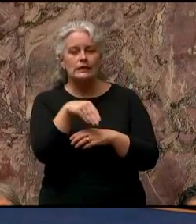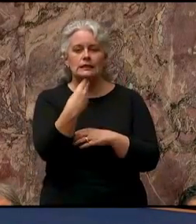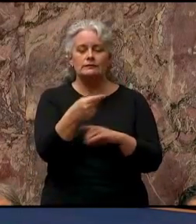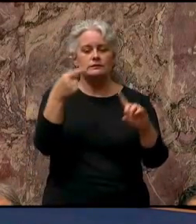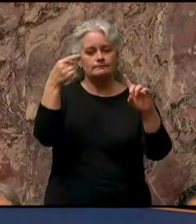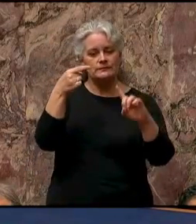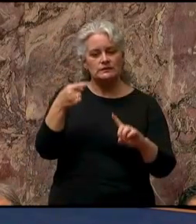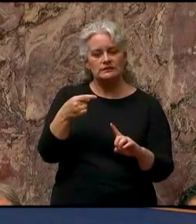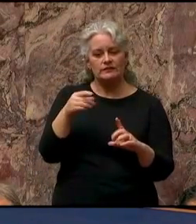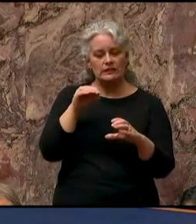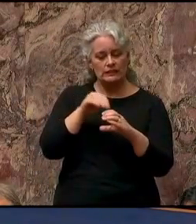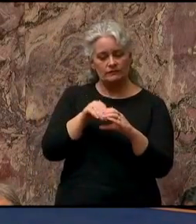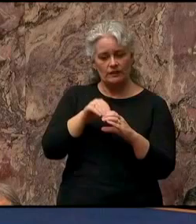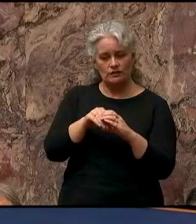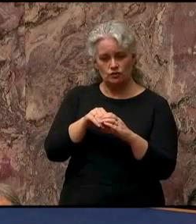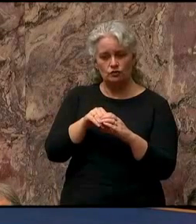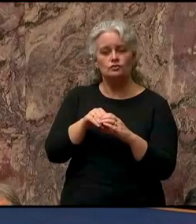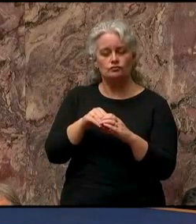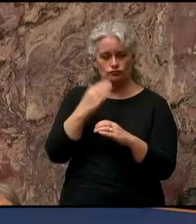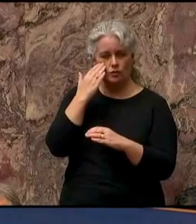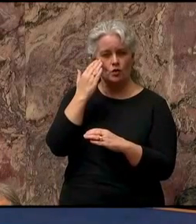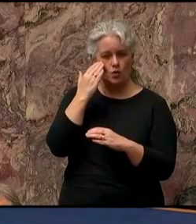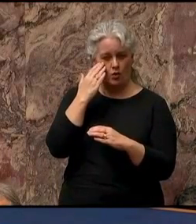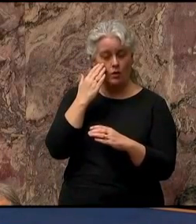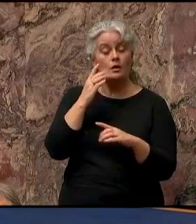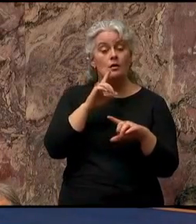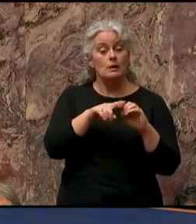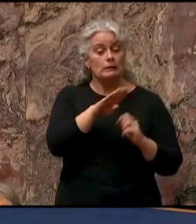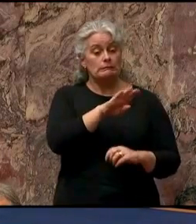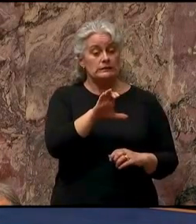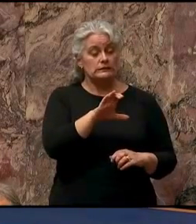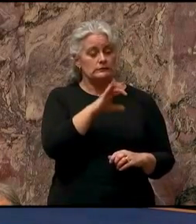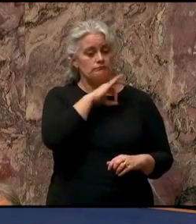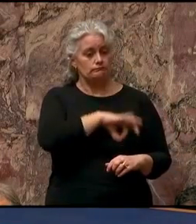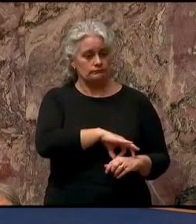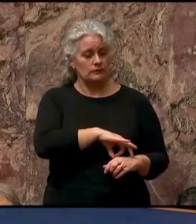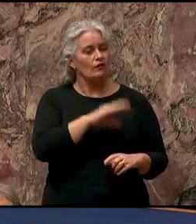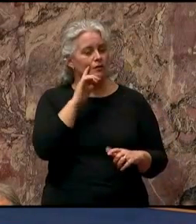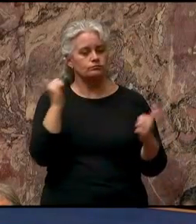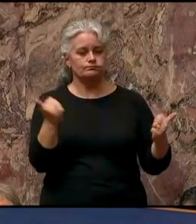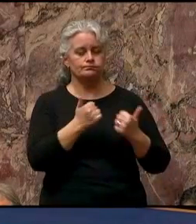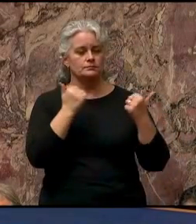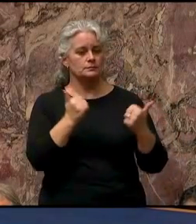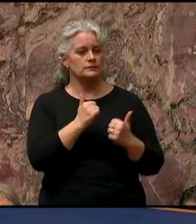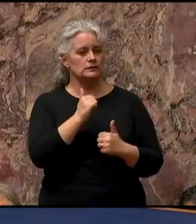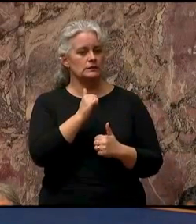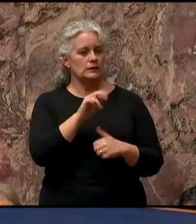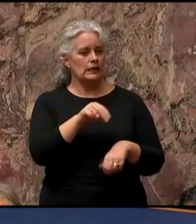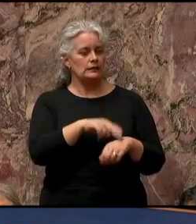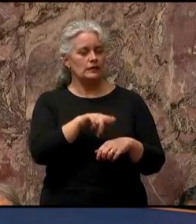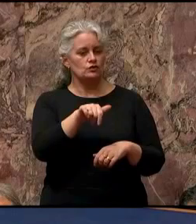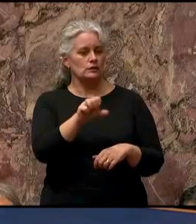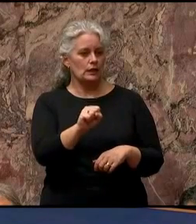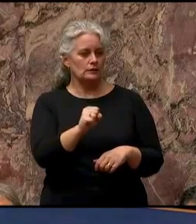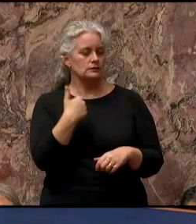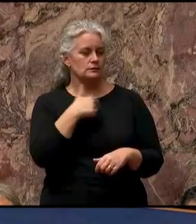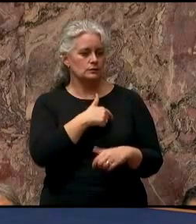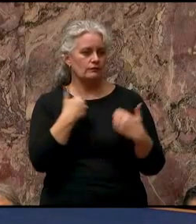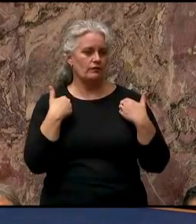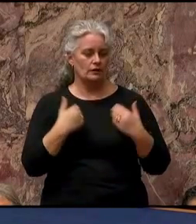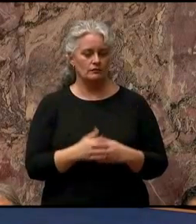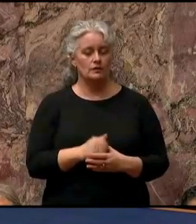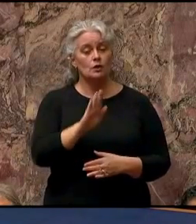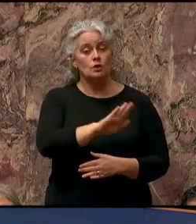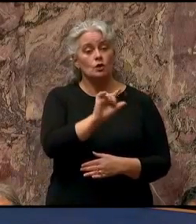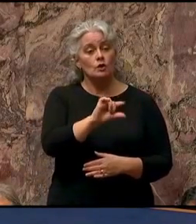investors while ensuring British Columbians benefit from the abundant natural gas resource they own. Your government